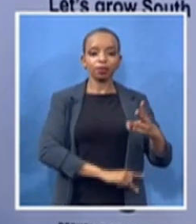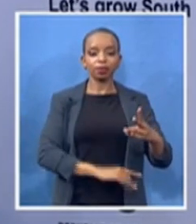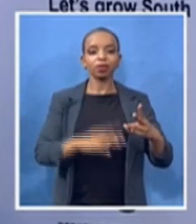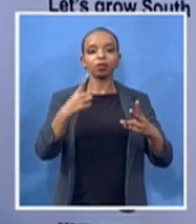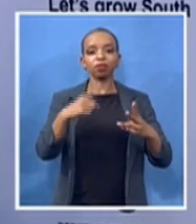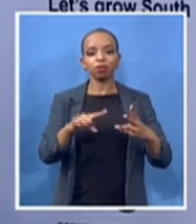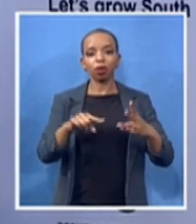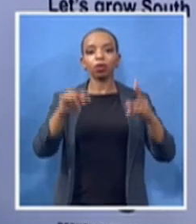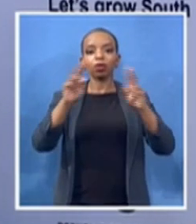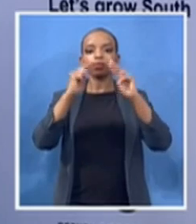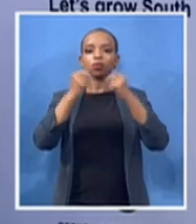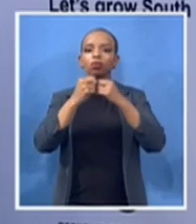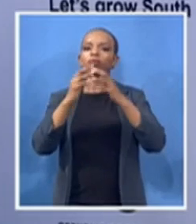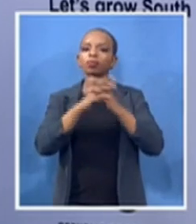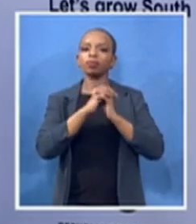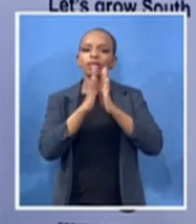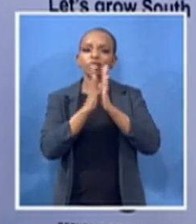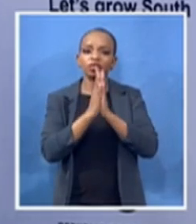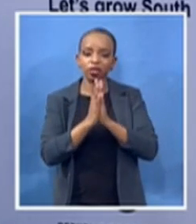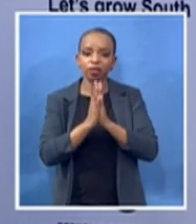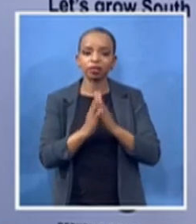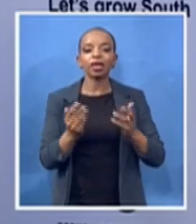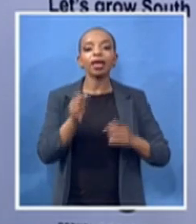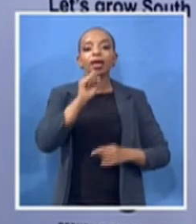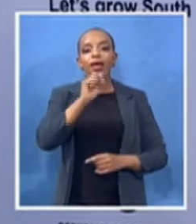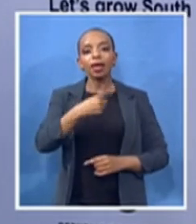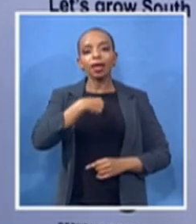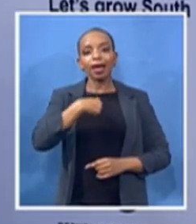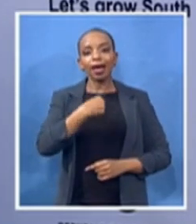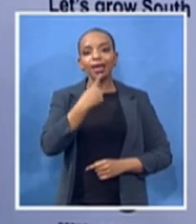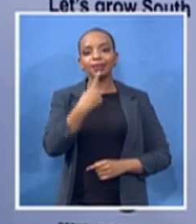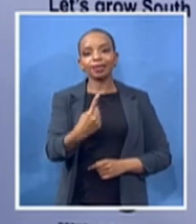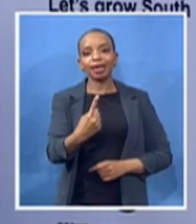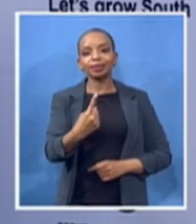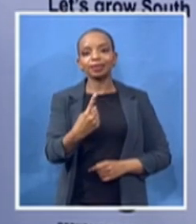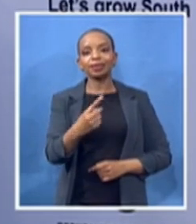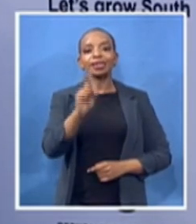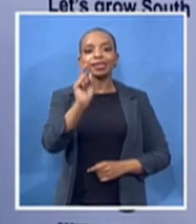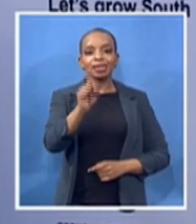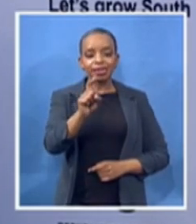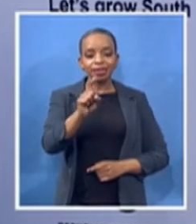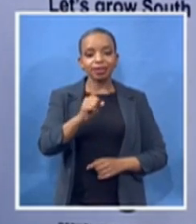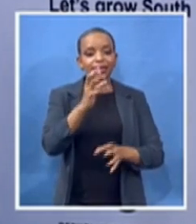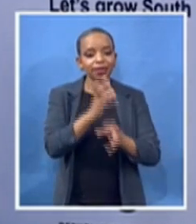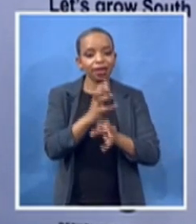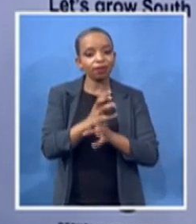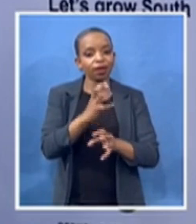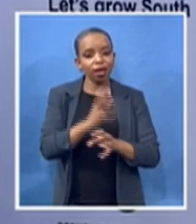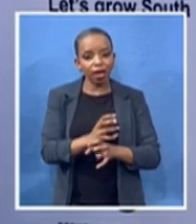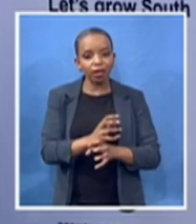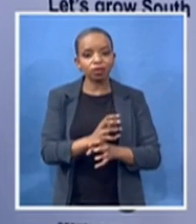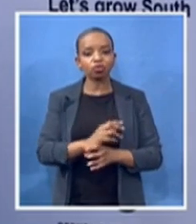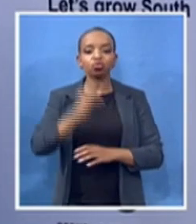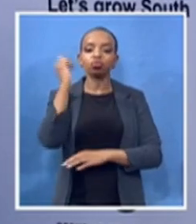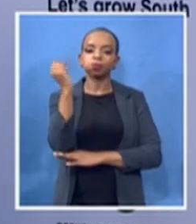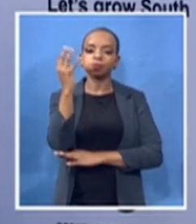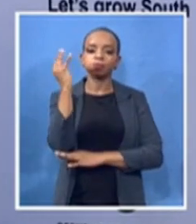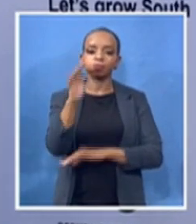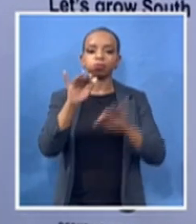said it is difficult to talk about people who preceded you because this is the position i am currently holding